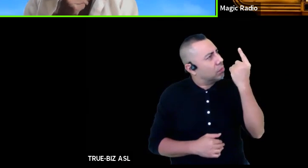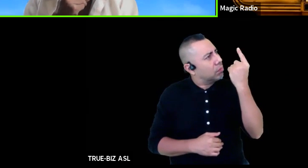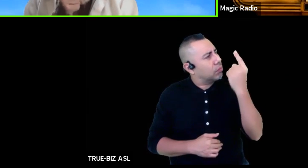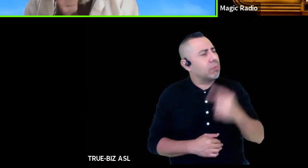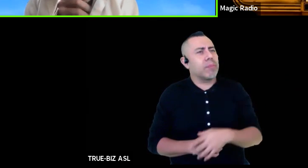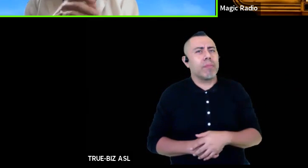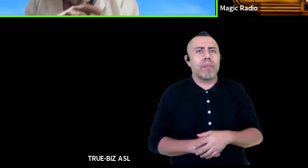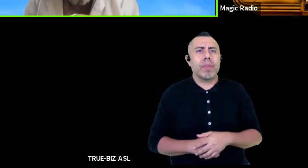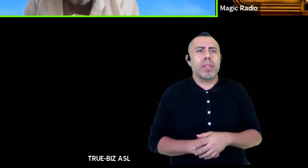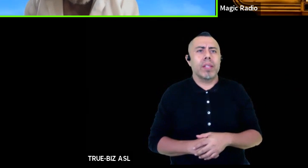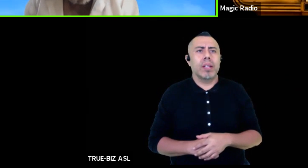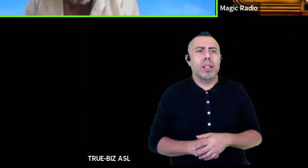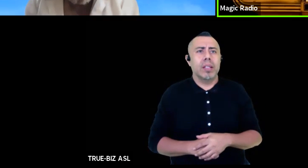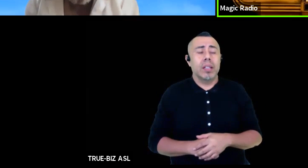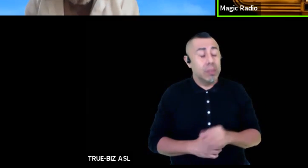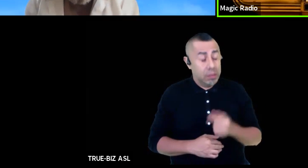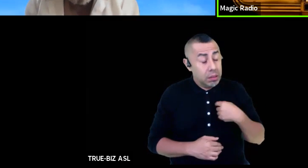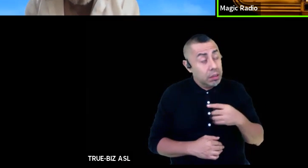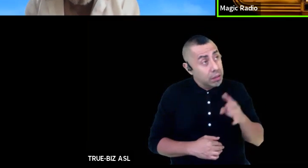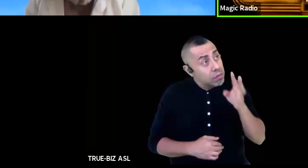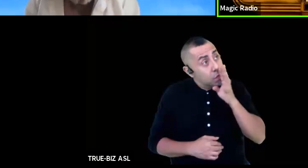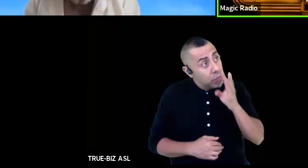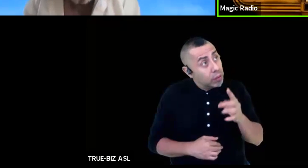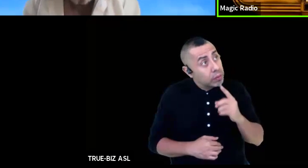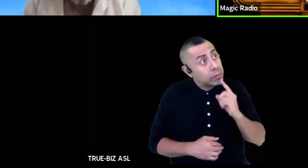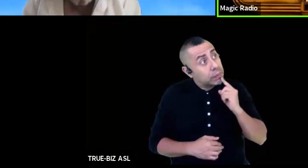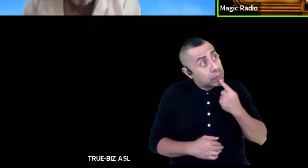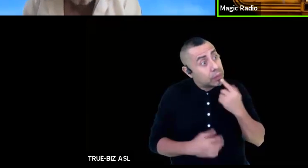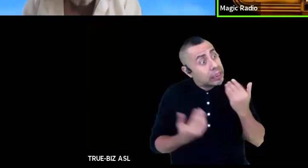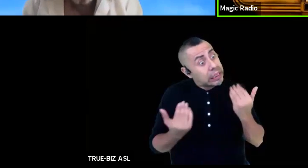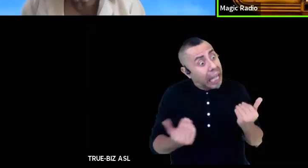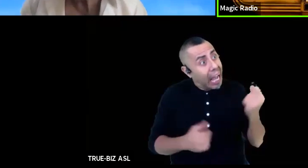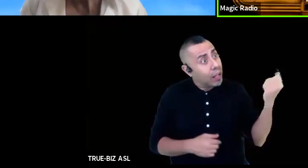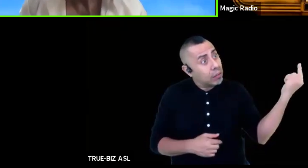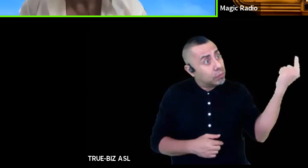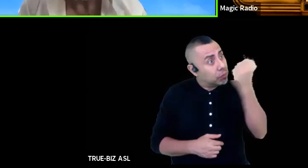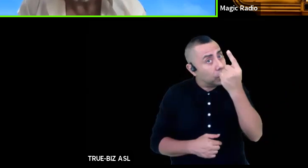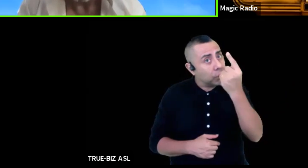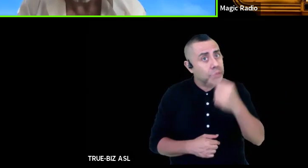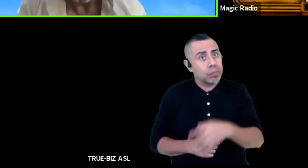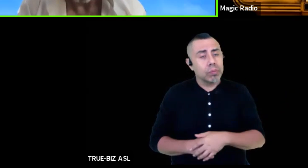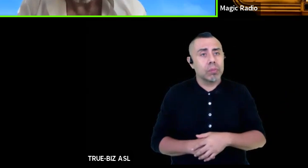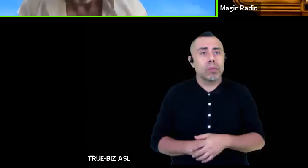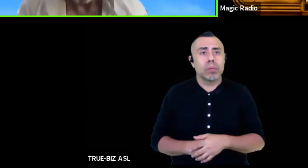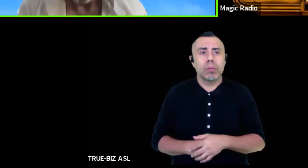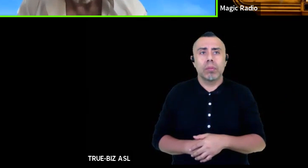I mean it right now answer me